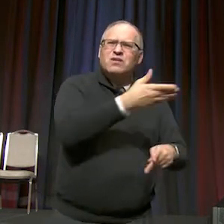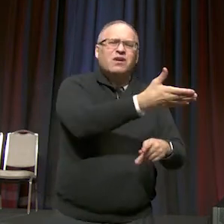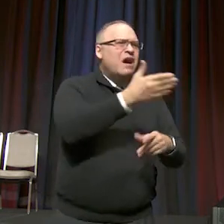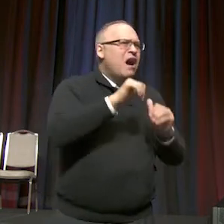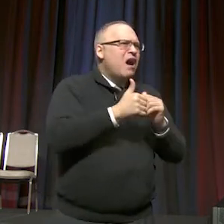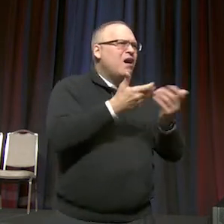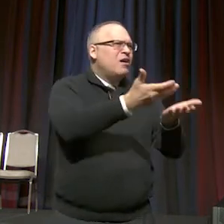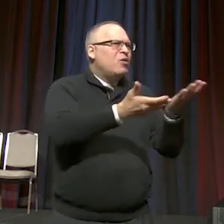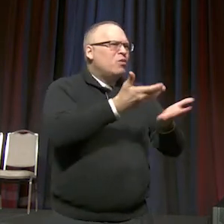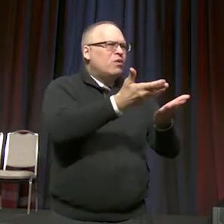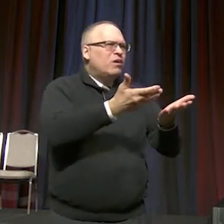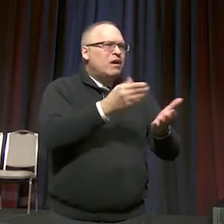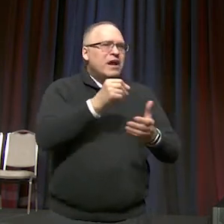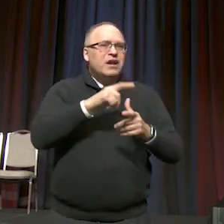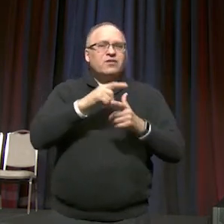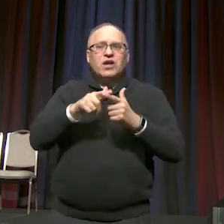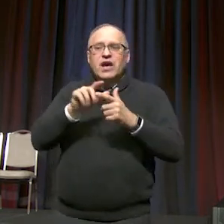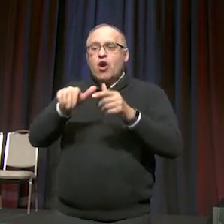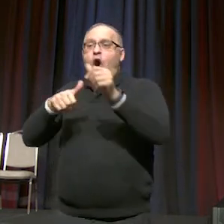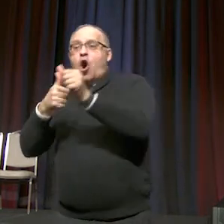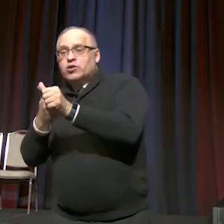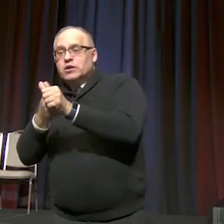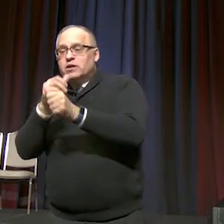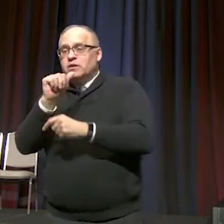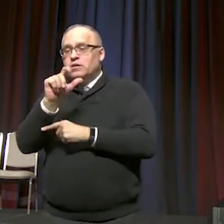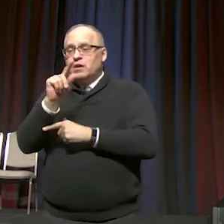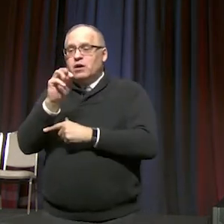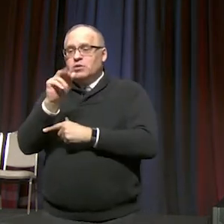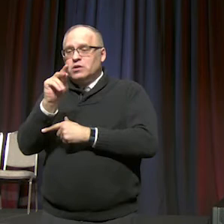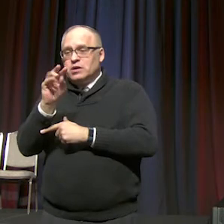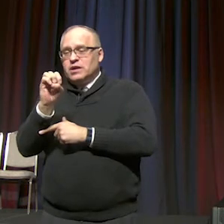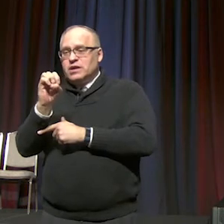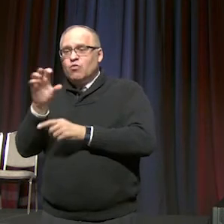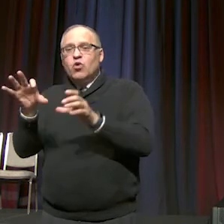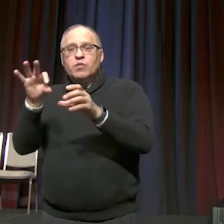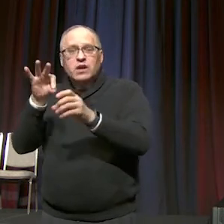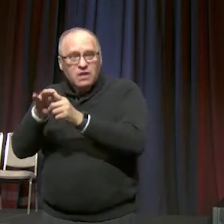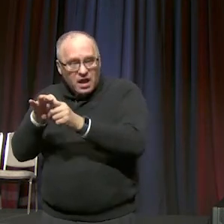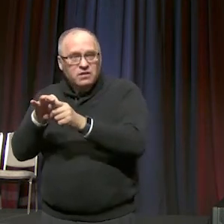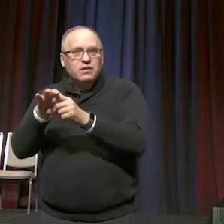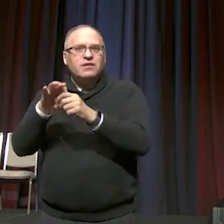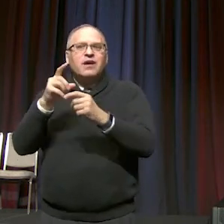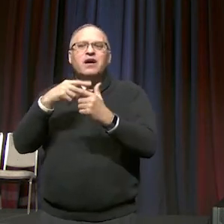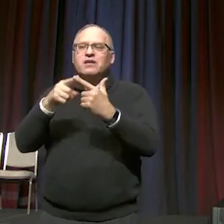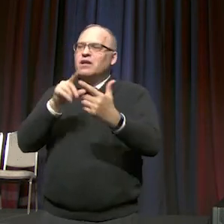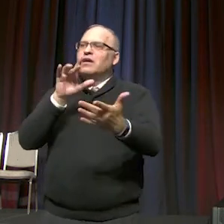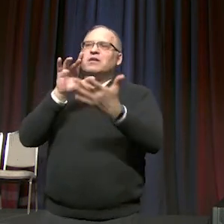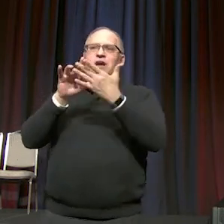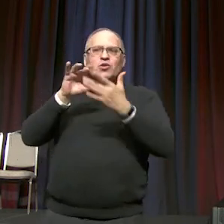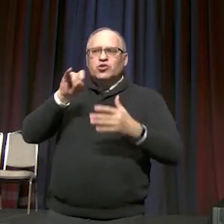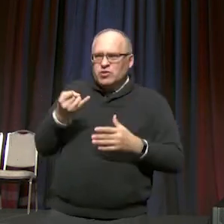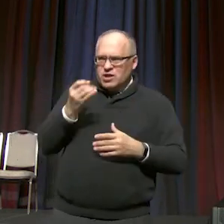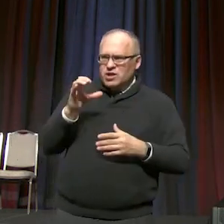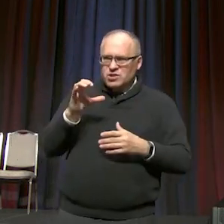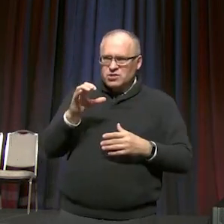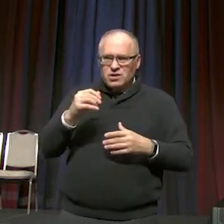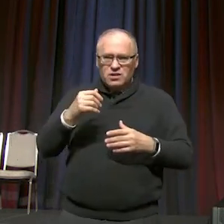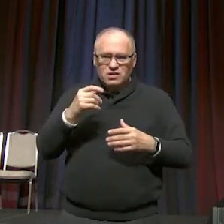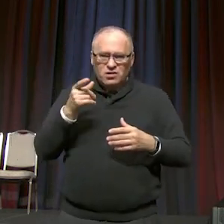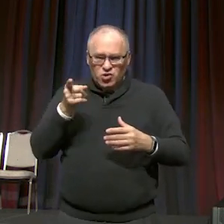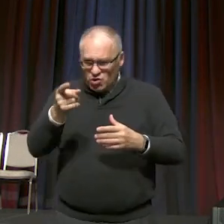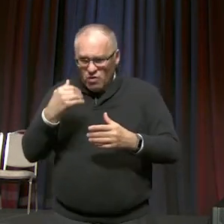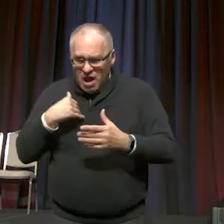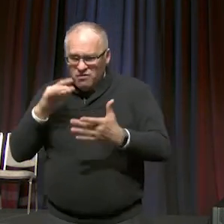Sometimes alternates are elected, and that's when they contact the Judicial Council to see if they have the contact